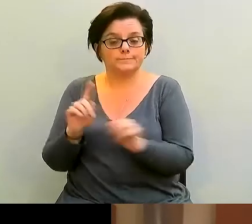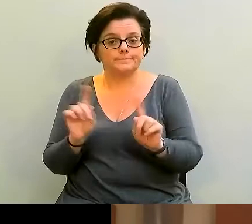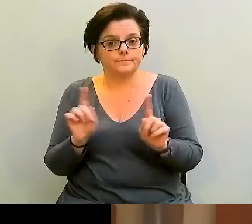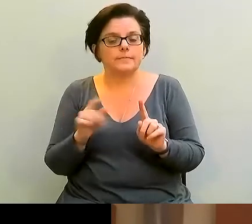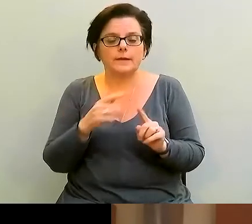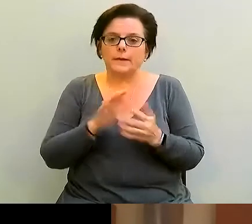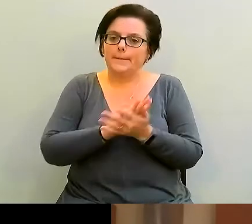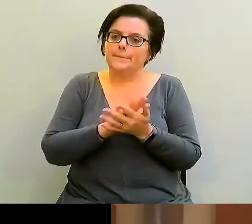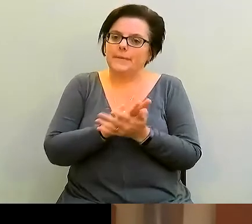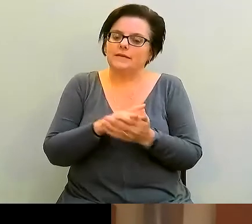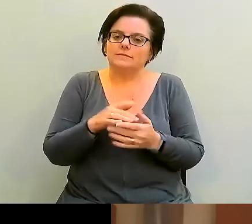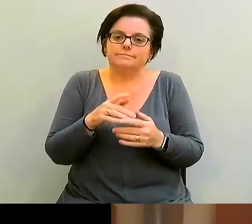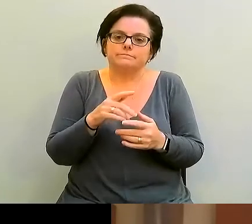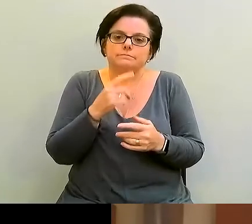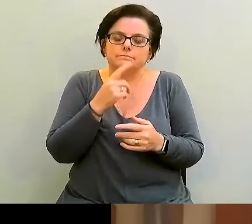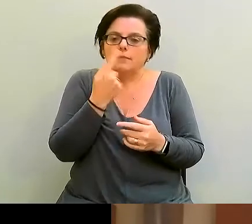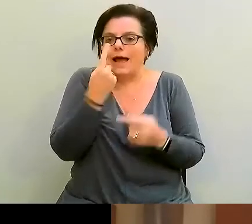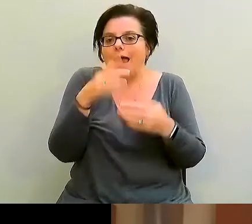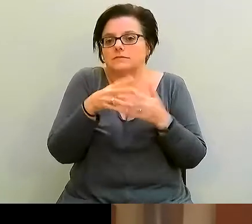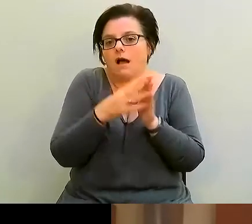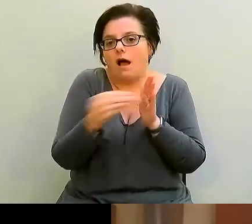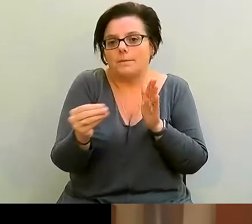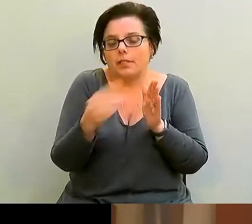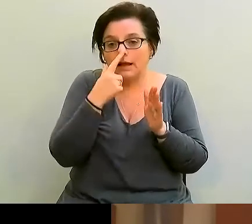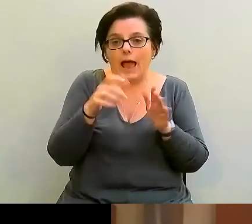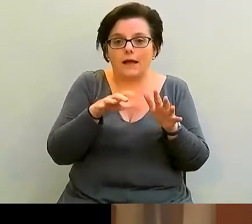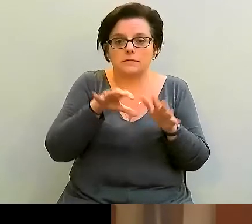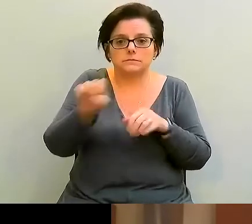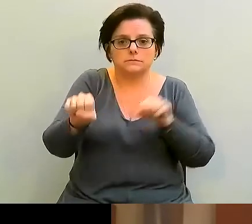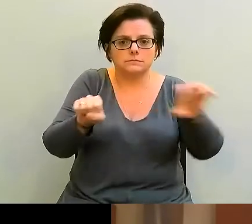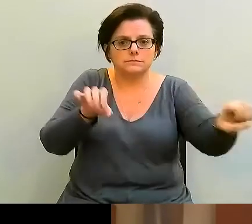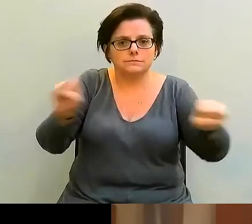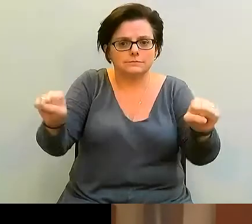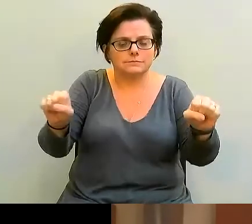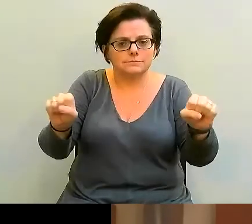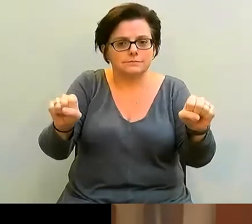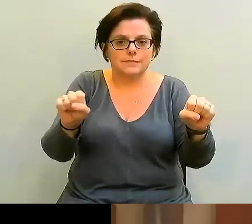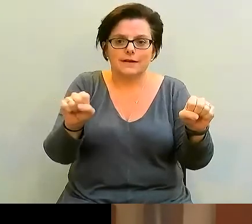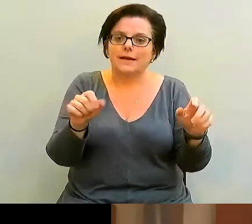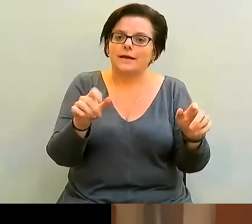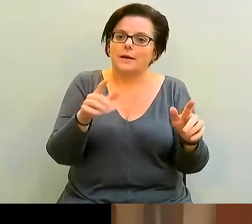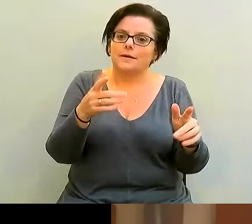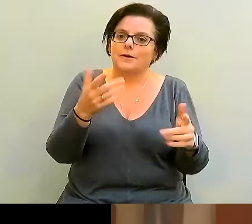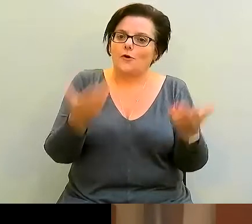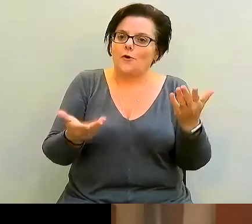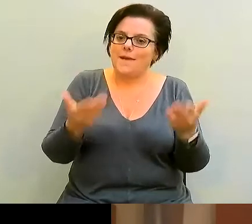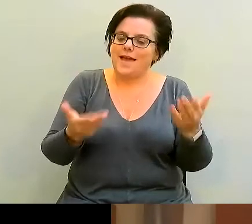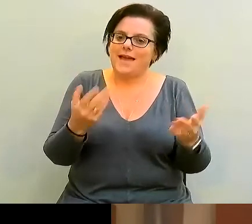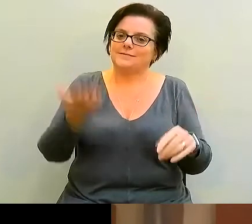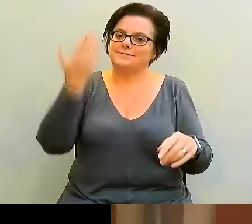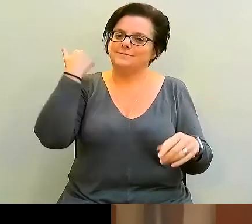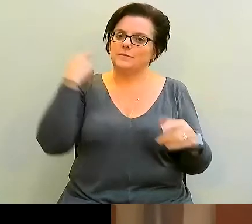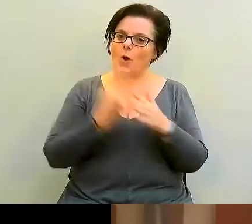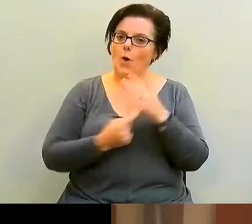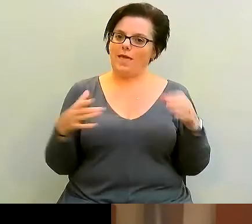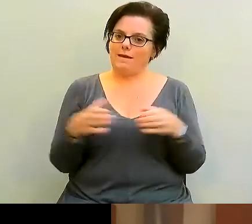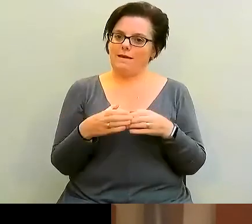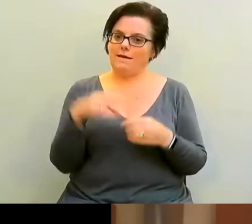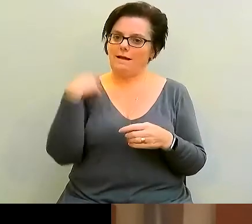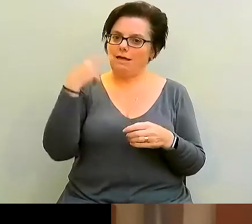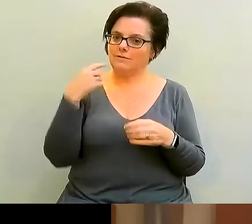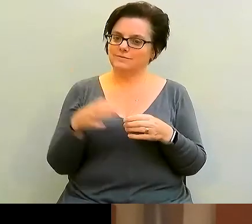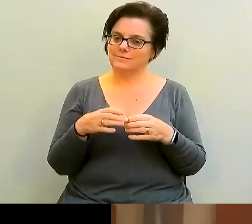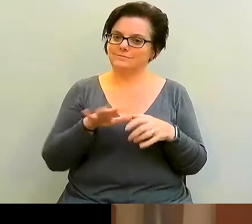reach far beyond unusual audience of people who can kind of get easily into the centre of London. So that's been good. And we've got people